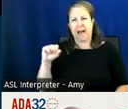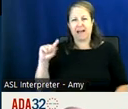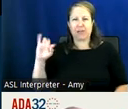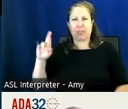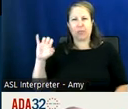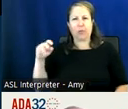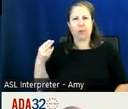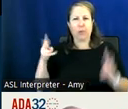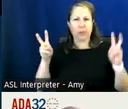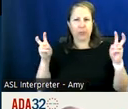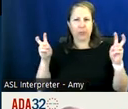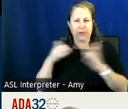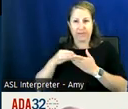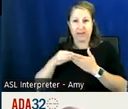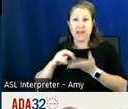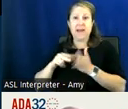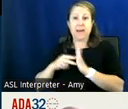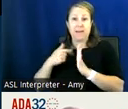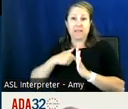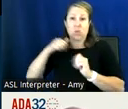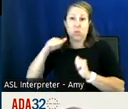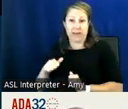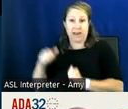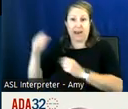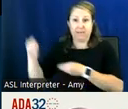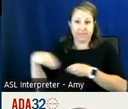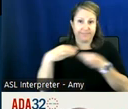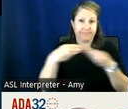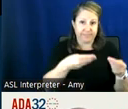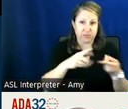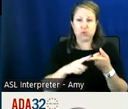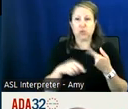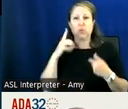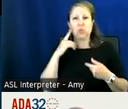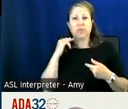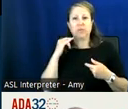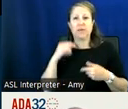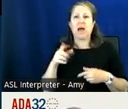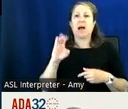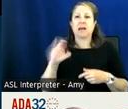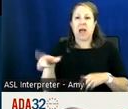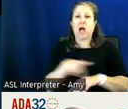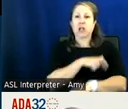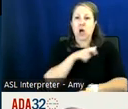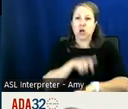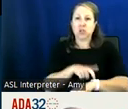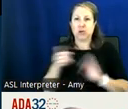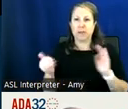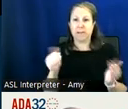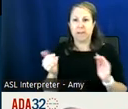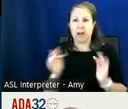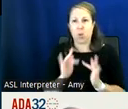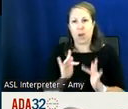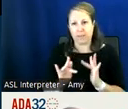be um funding that we just are able to hand off to the cal long-term care compare.org website in order for them to